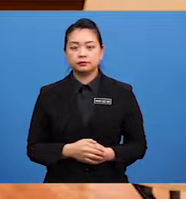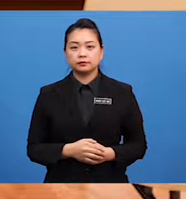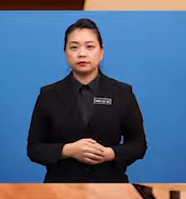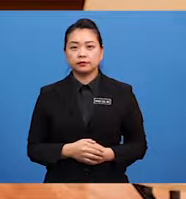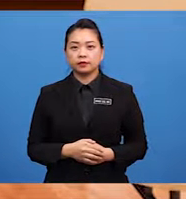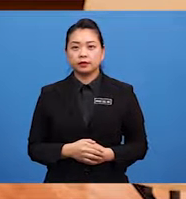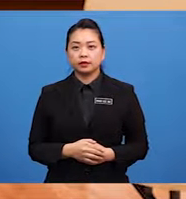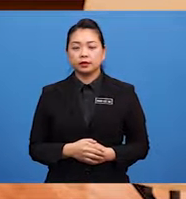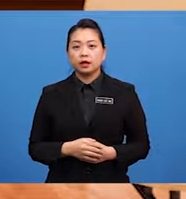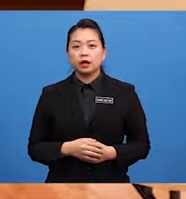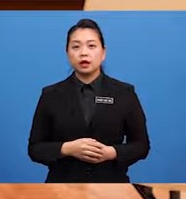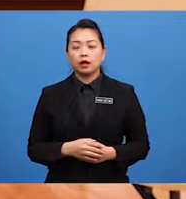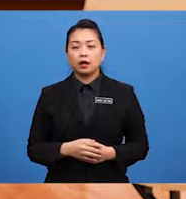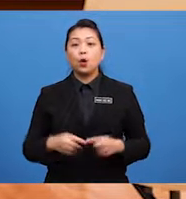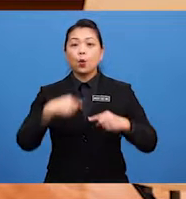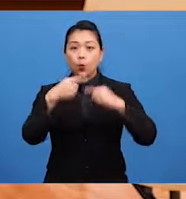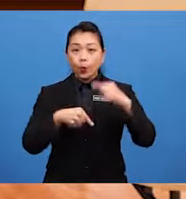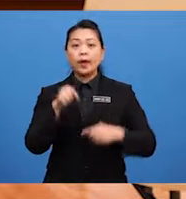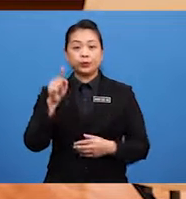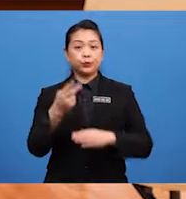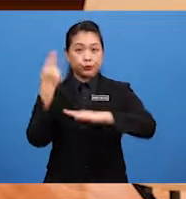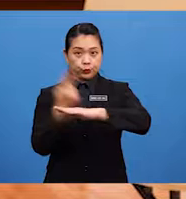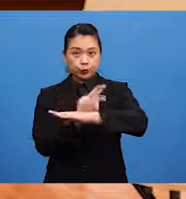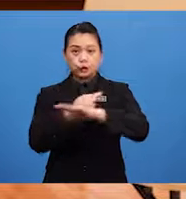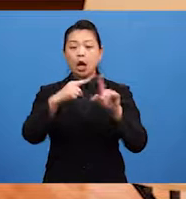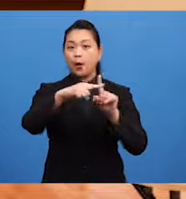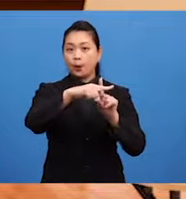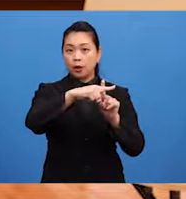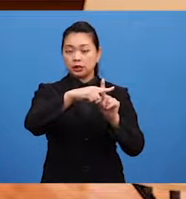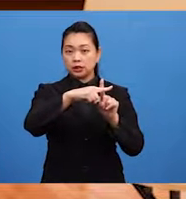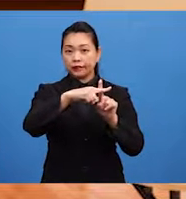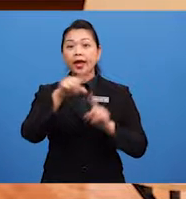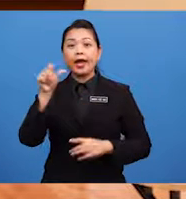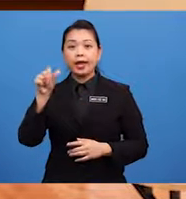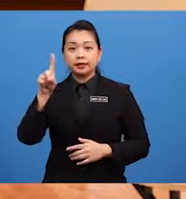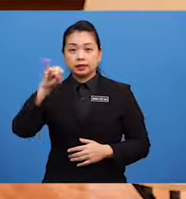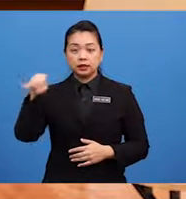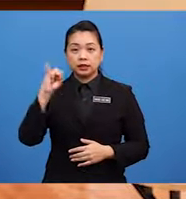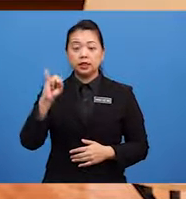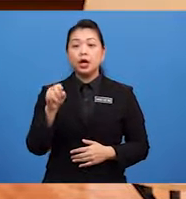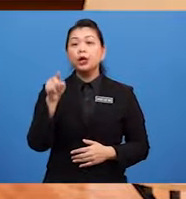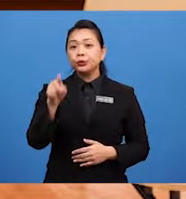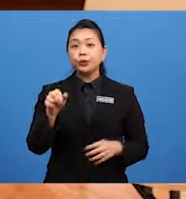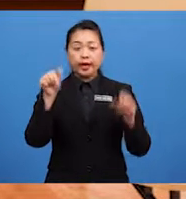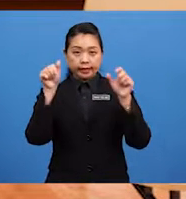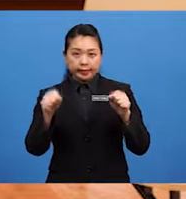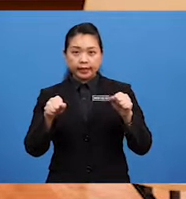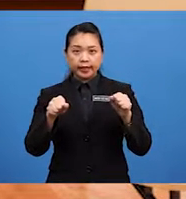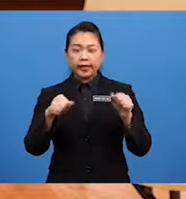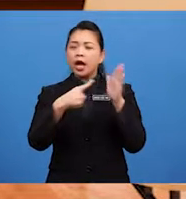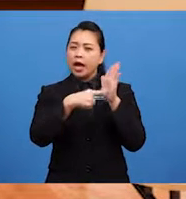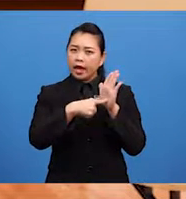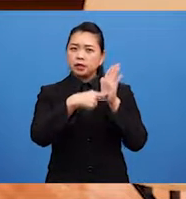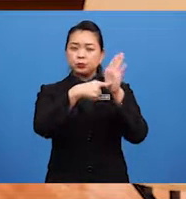When you use positive adjectives You can express